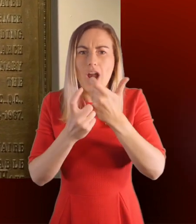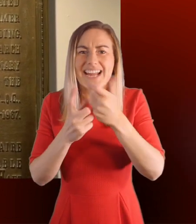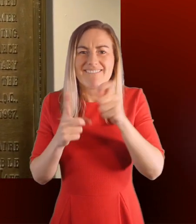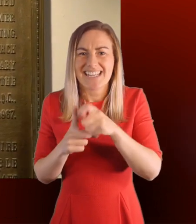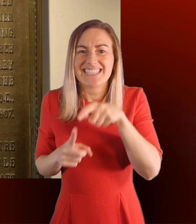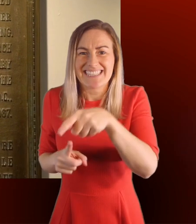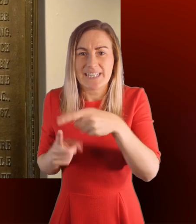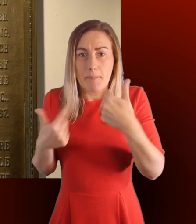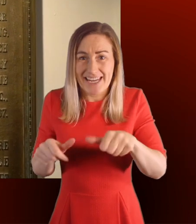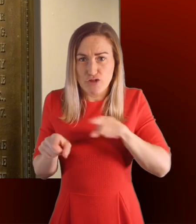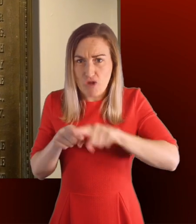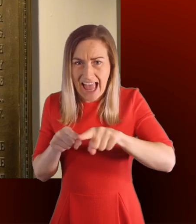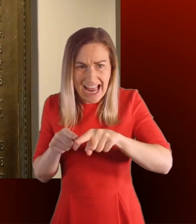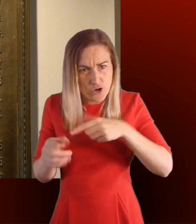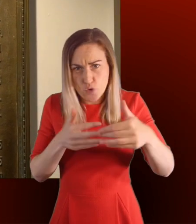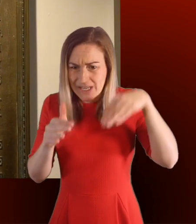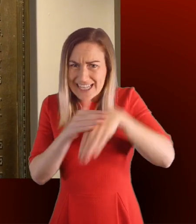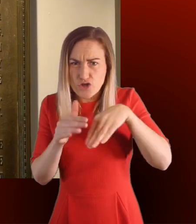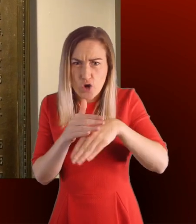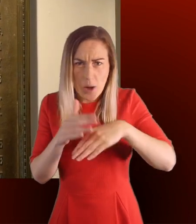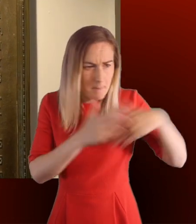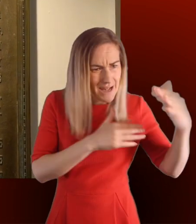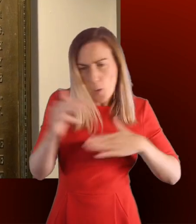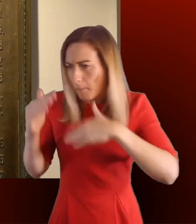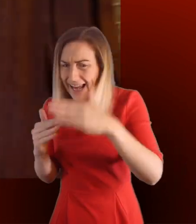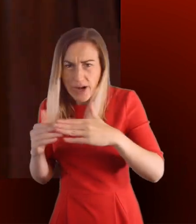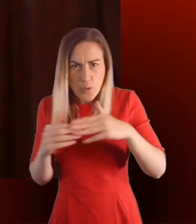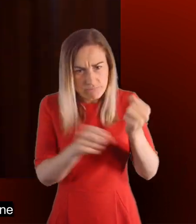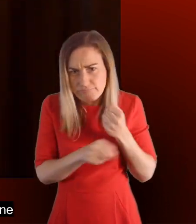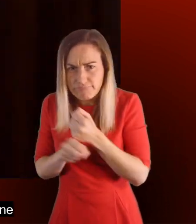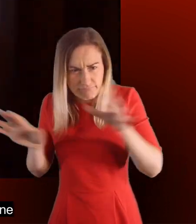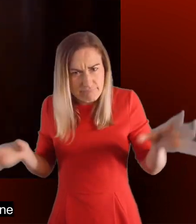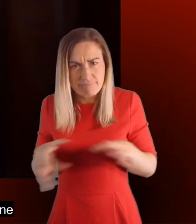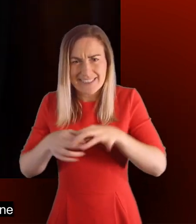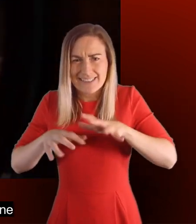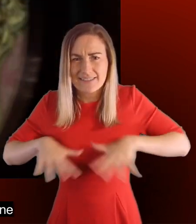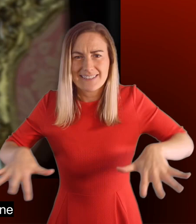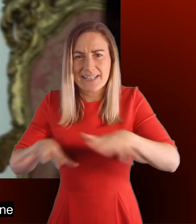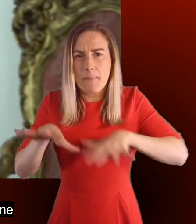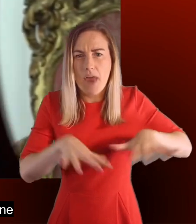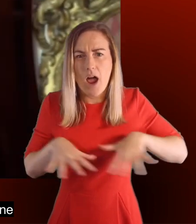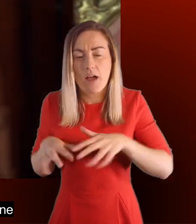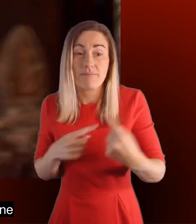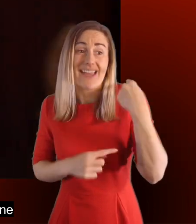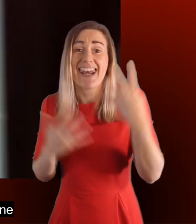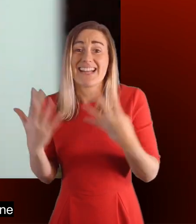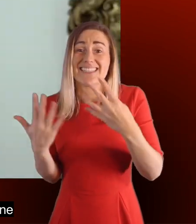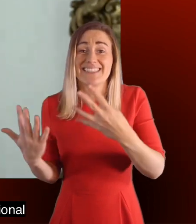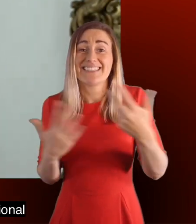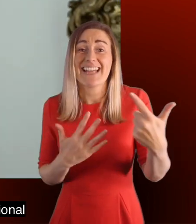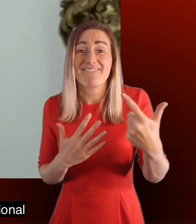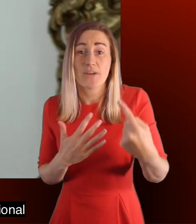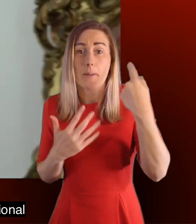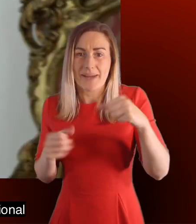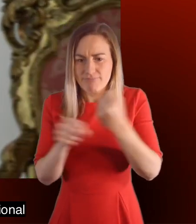began the process of unifying the interior of the two buildings. Then in 1997 works were done